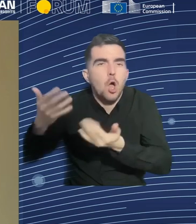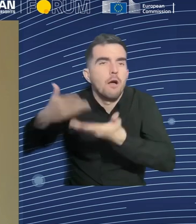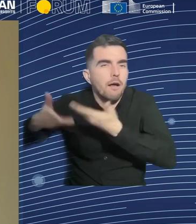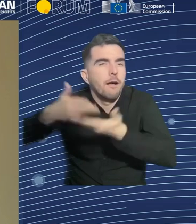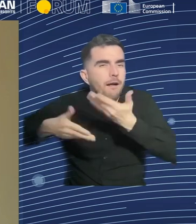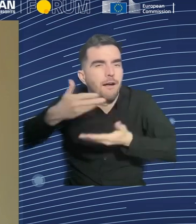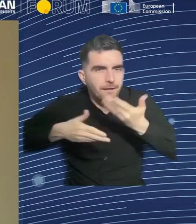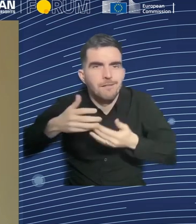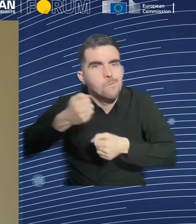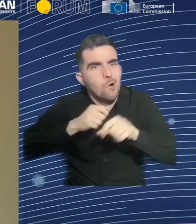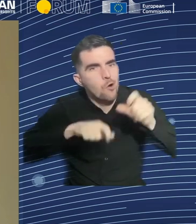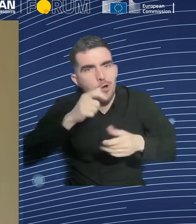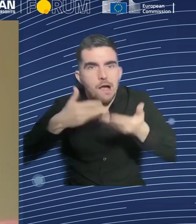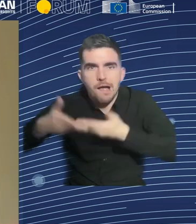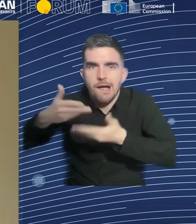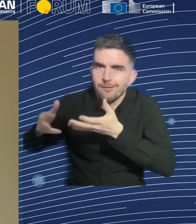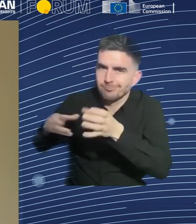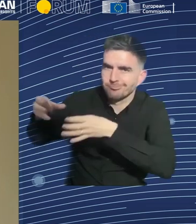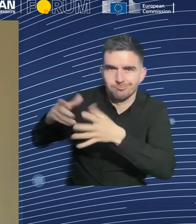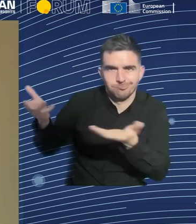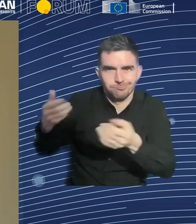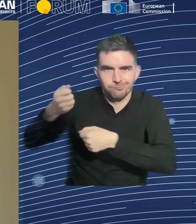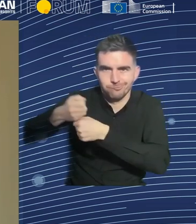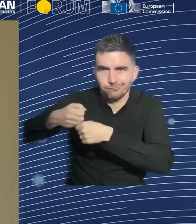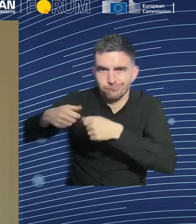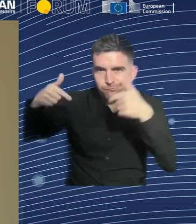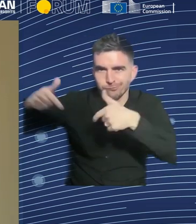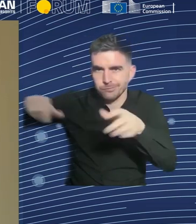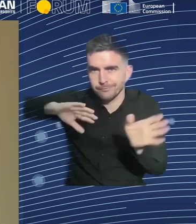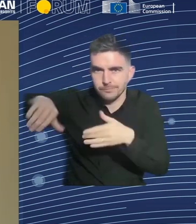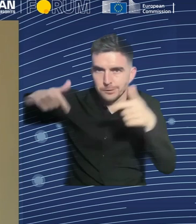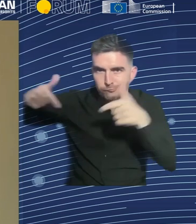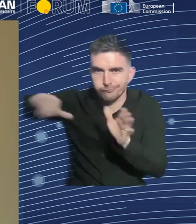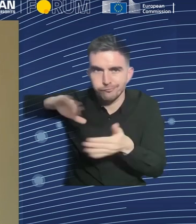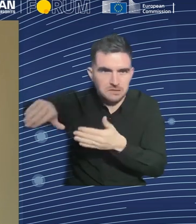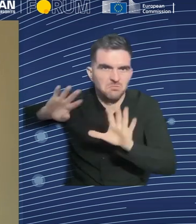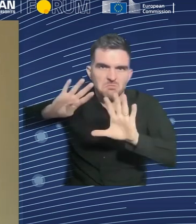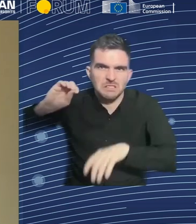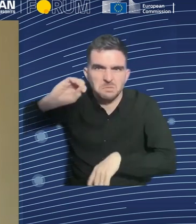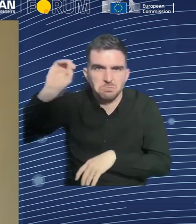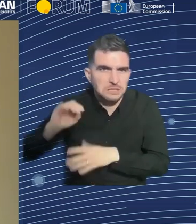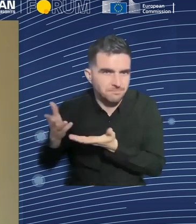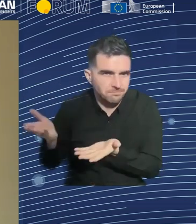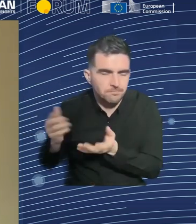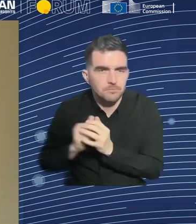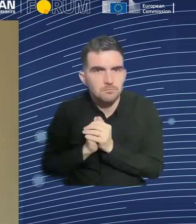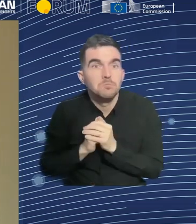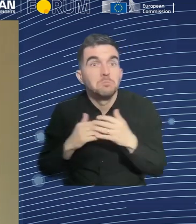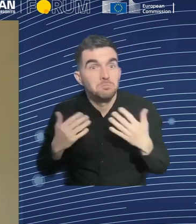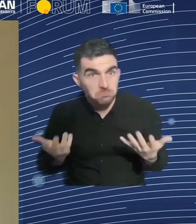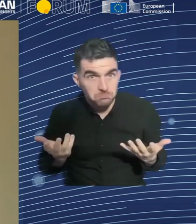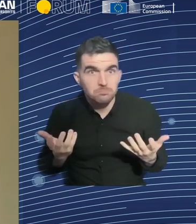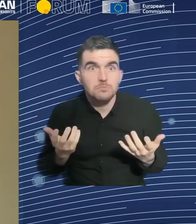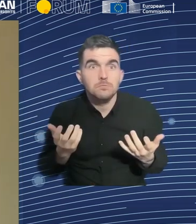contact with human beings. So the typical robot in a car factory is physically separated from humans because it's